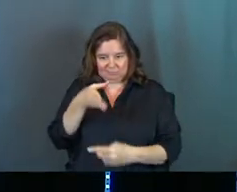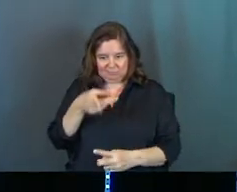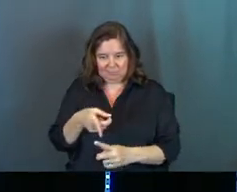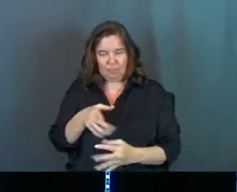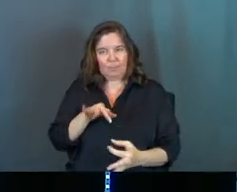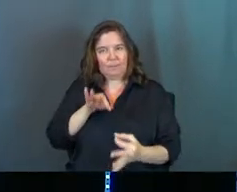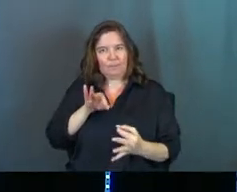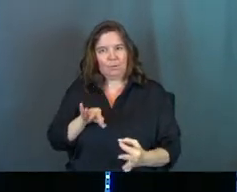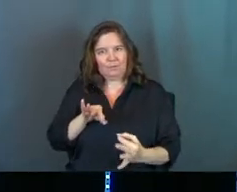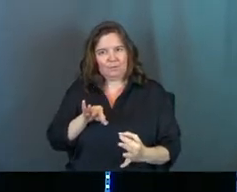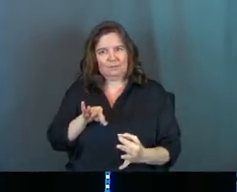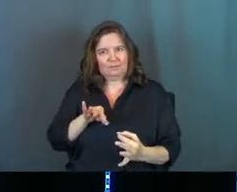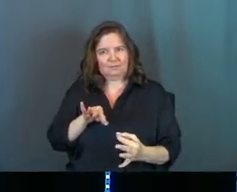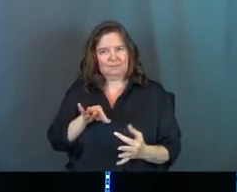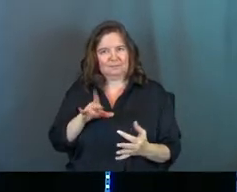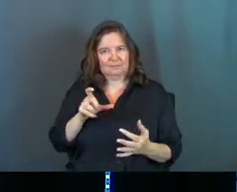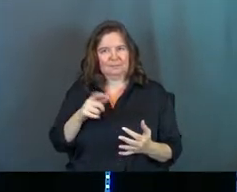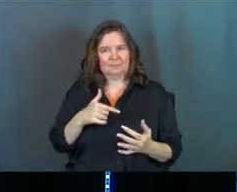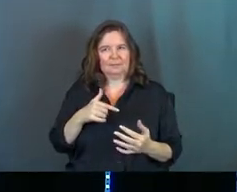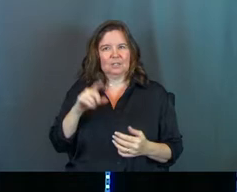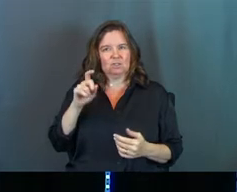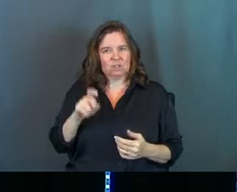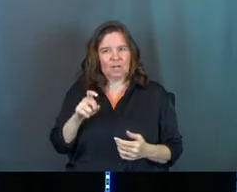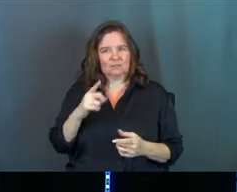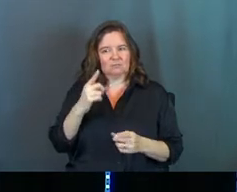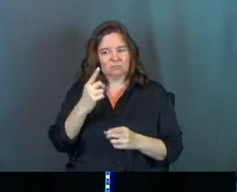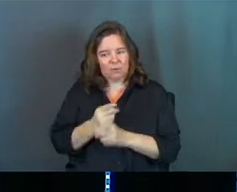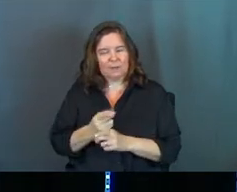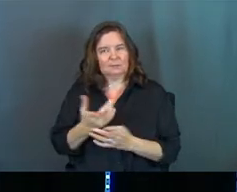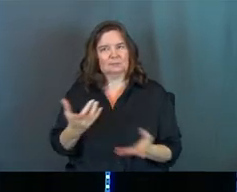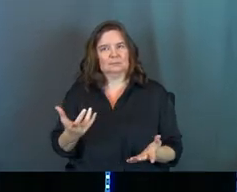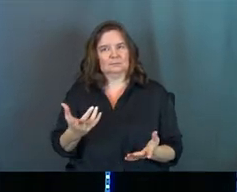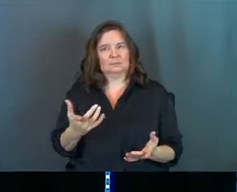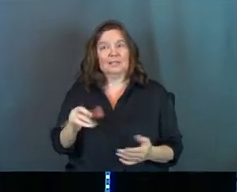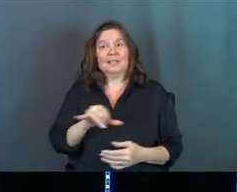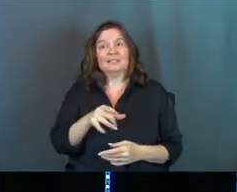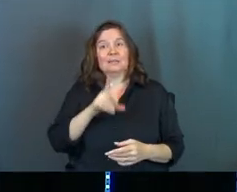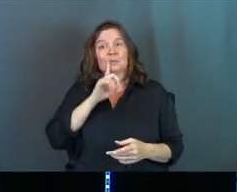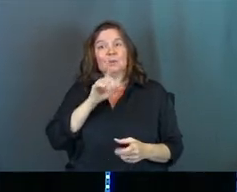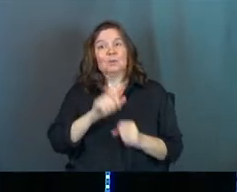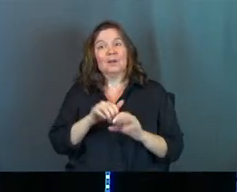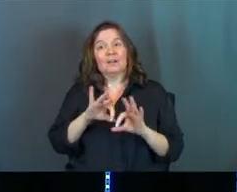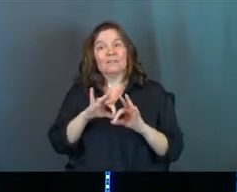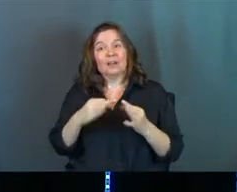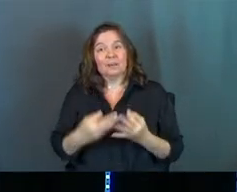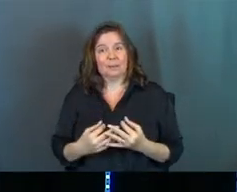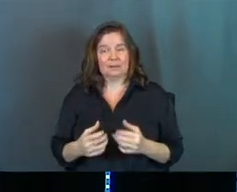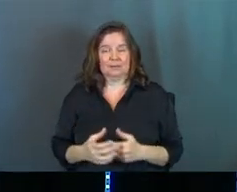perfect, know, Goldilocks. It's just got to be just right. The same is true with family.